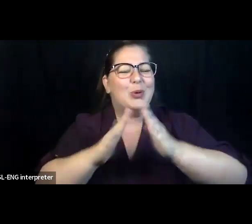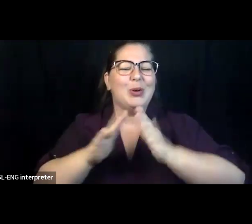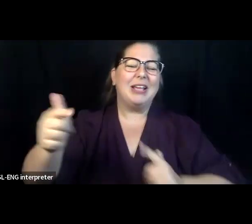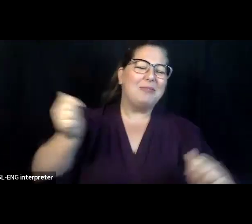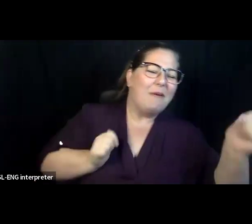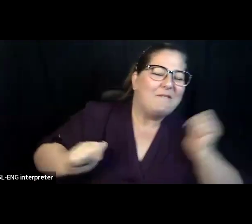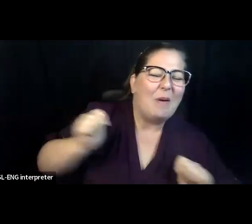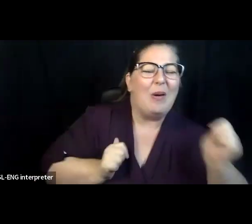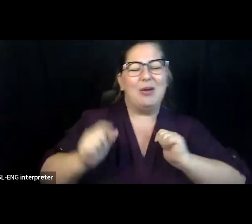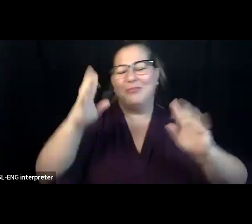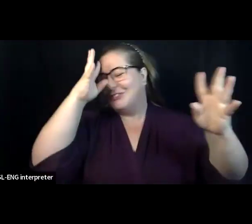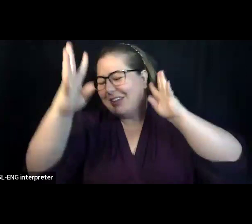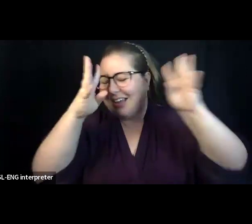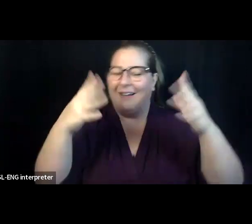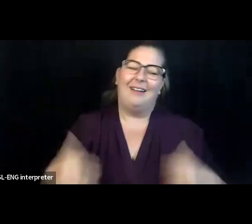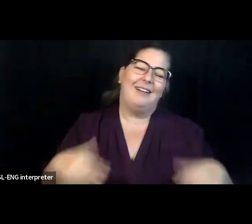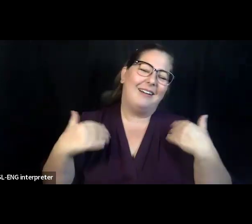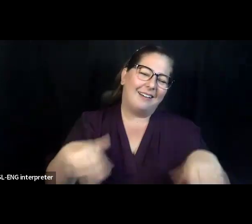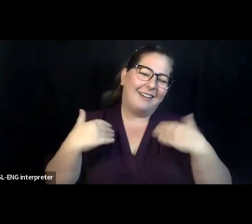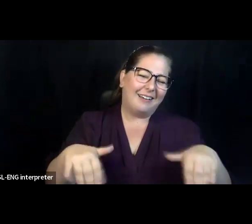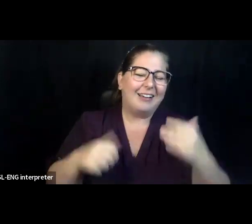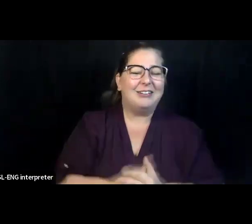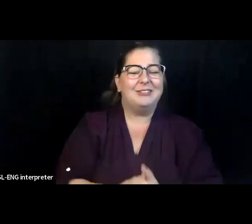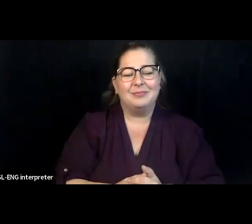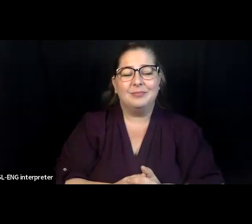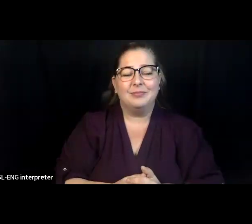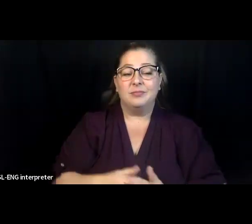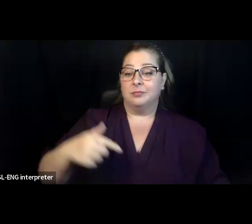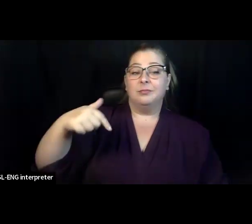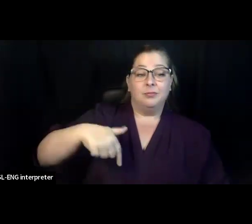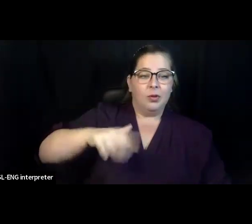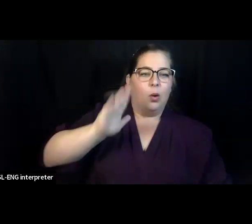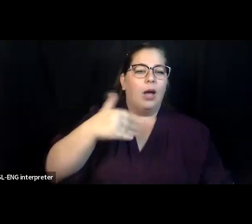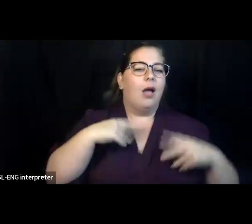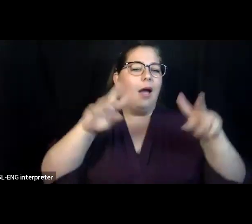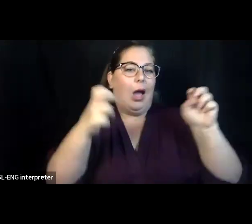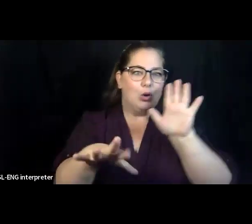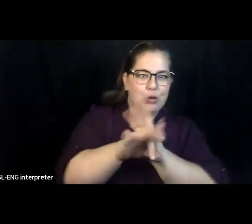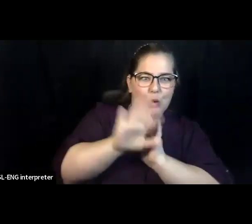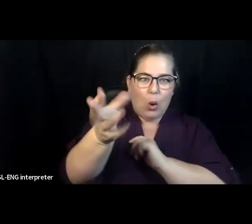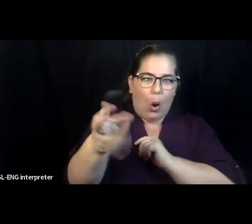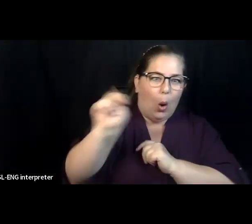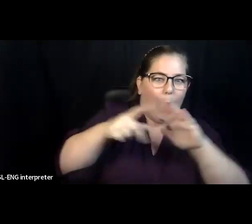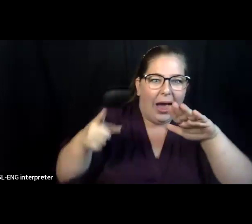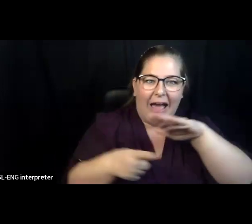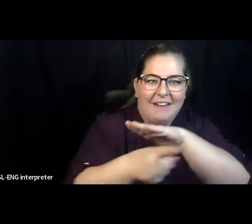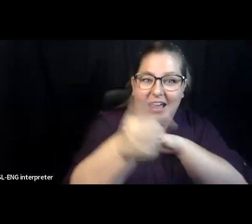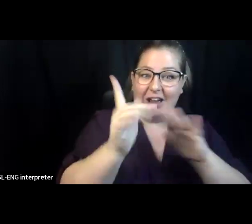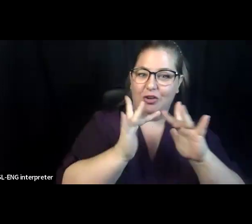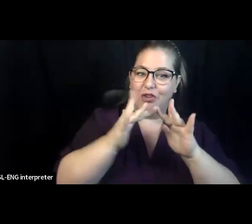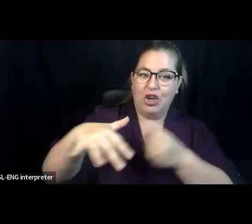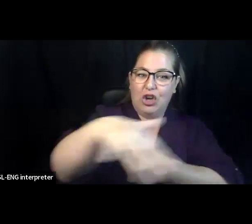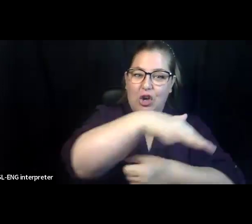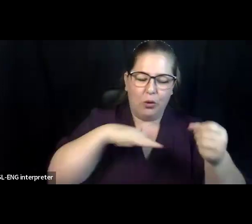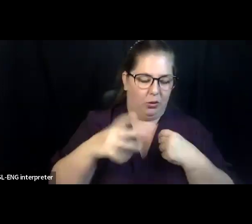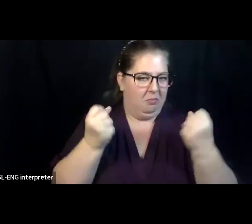opportunity to hang out with other people virtually. And it might be that you're working on something and you kind of need some accountability to say,